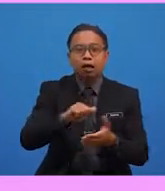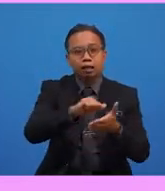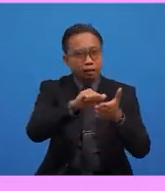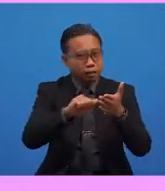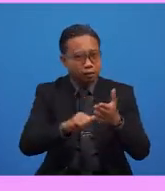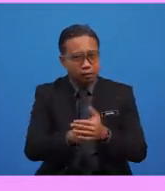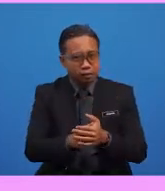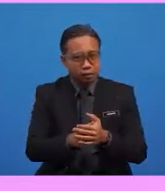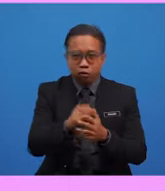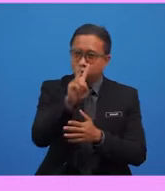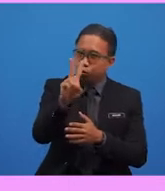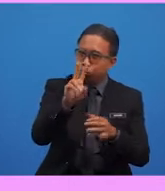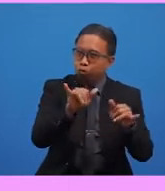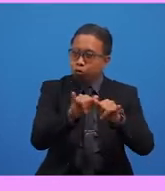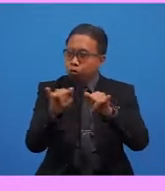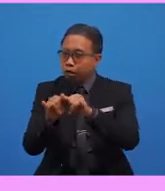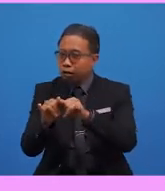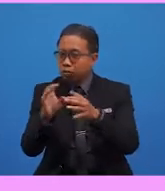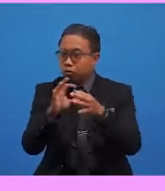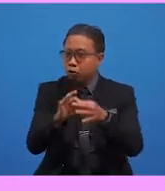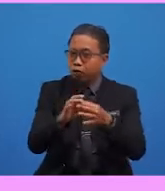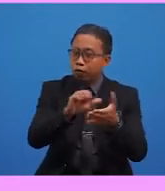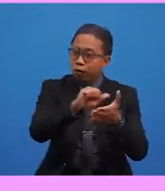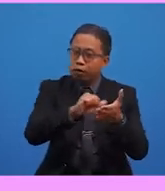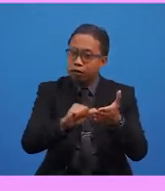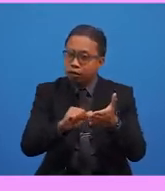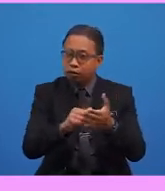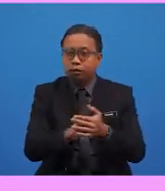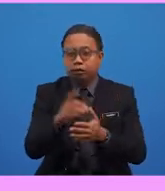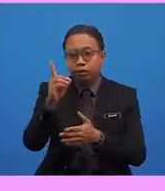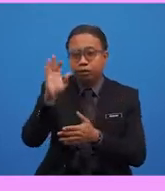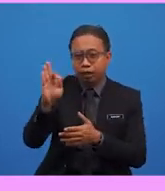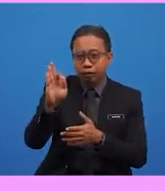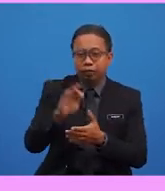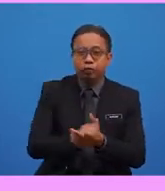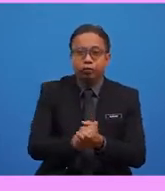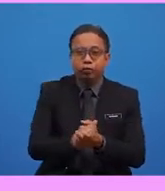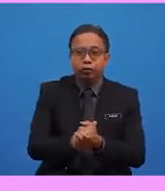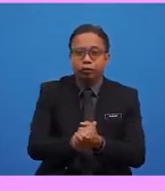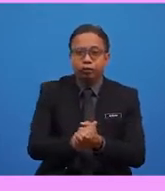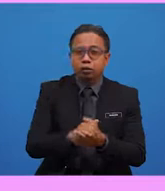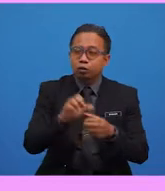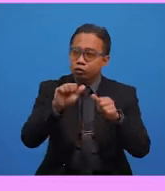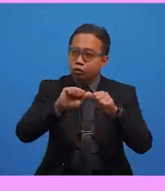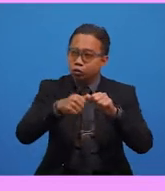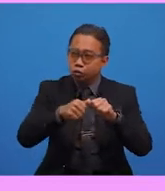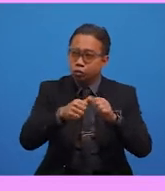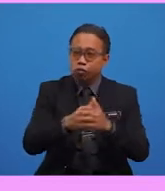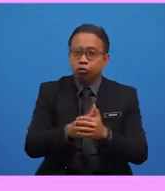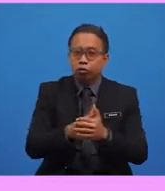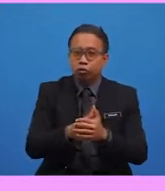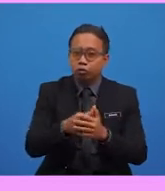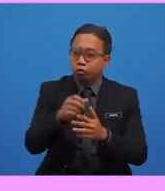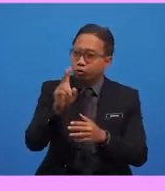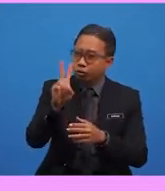are articles. There are two types of articles. First, indefinite articles, which are a, and an, so,